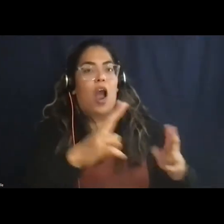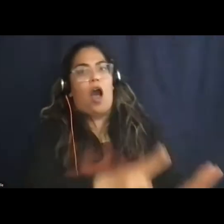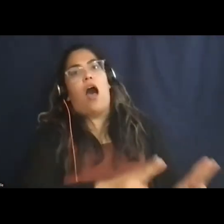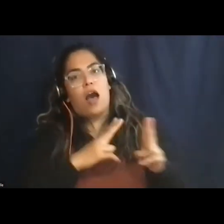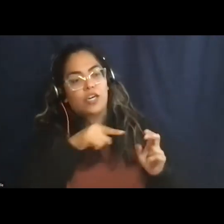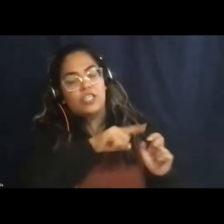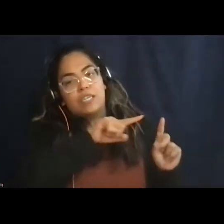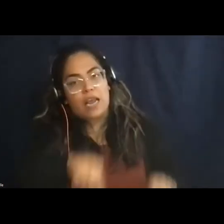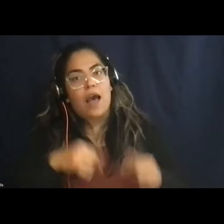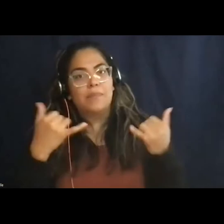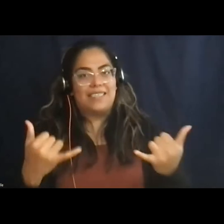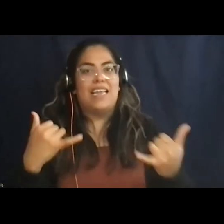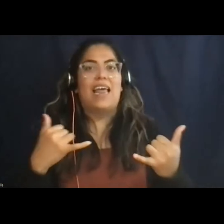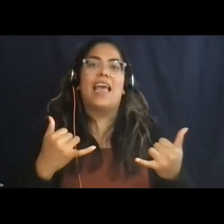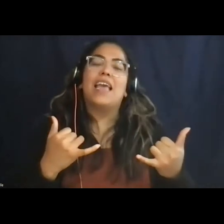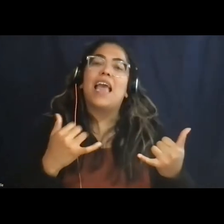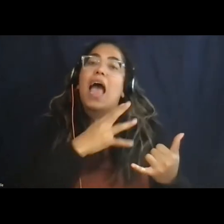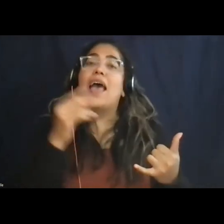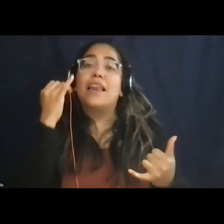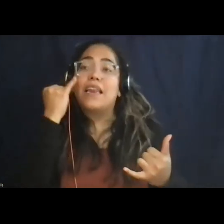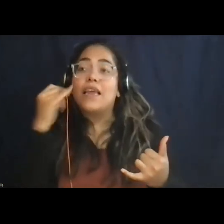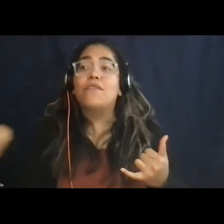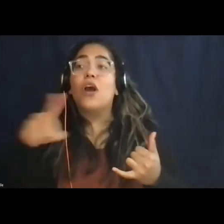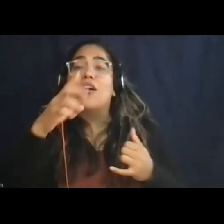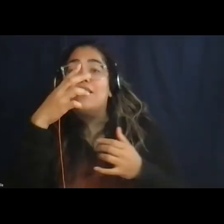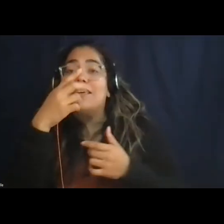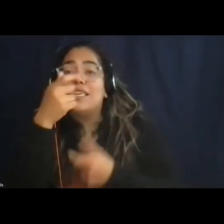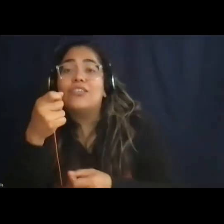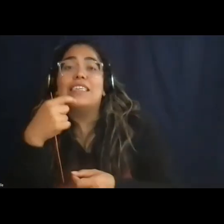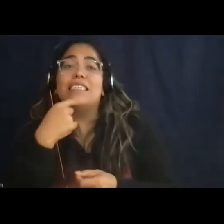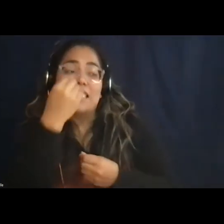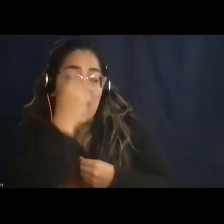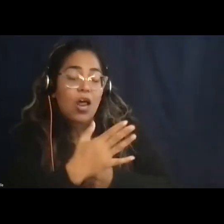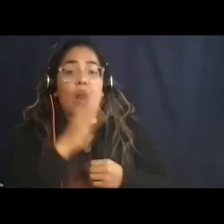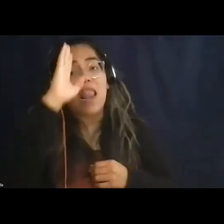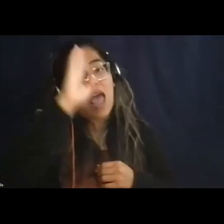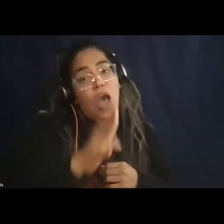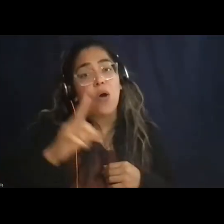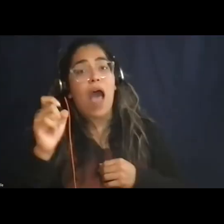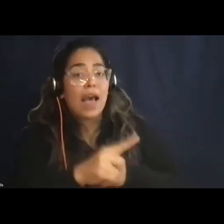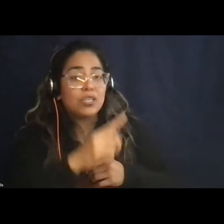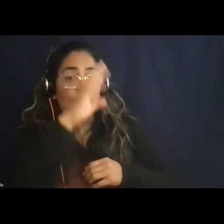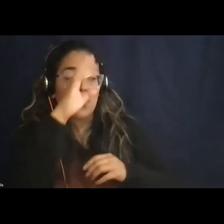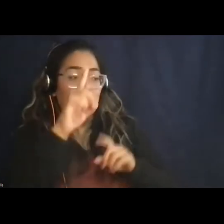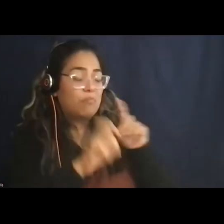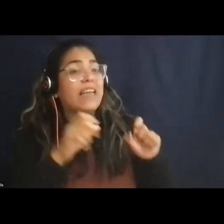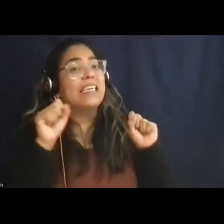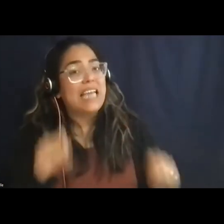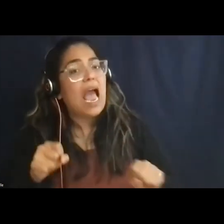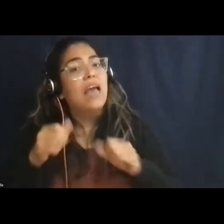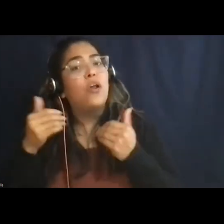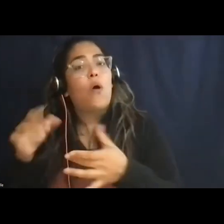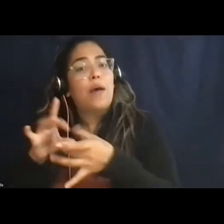have her here with us today. And if you're interested in saying hello to Liz or asking Liz a question, please do put that in